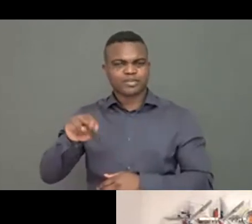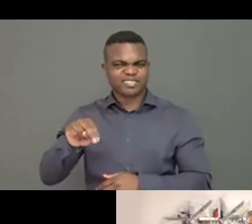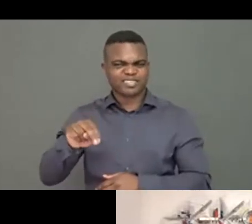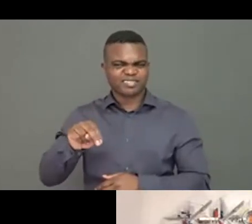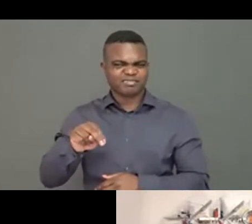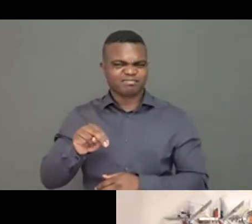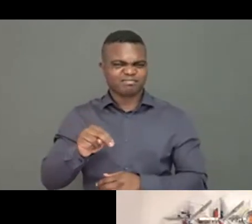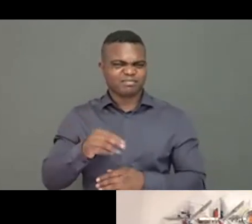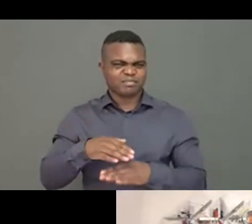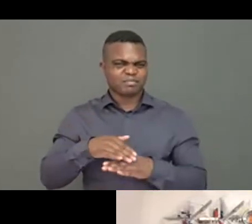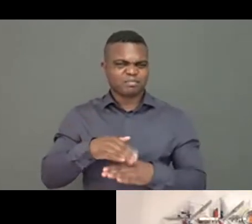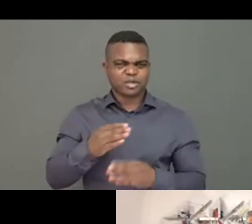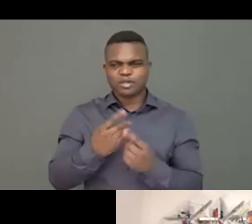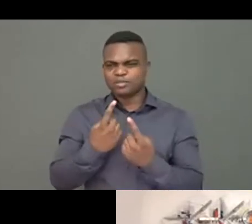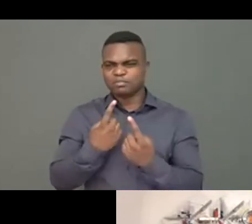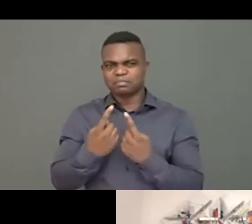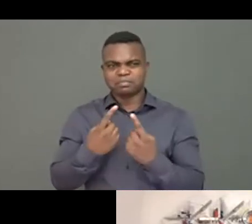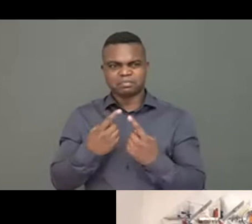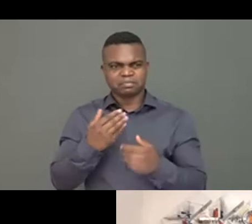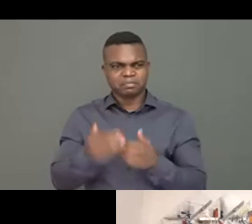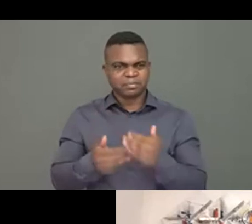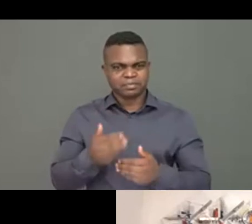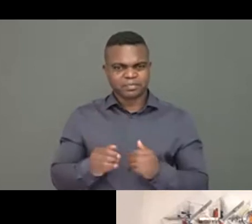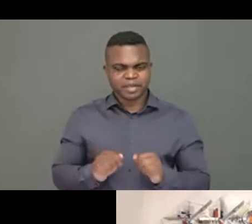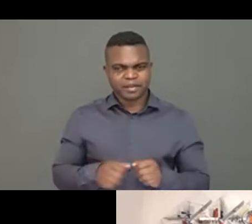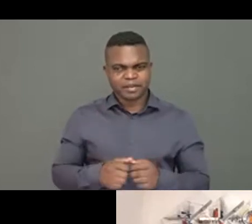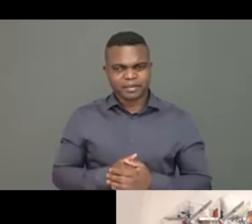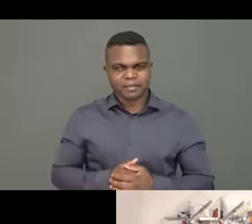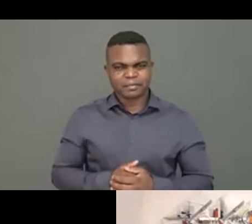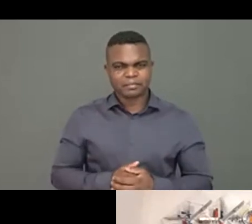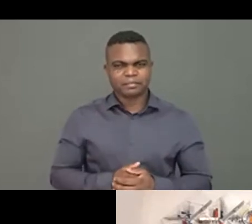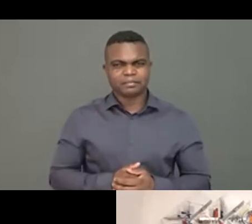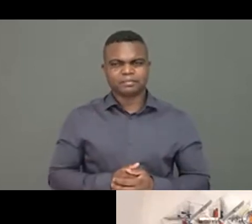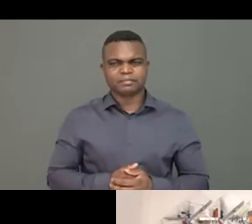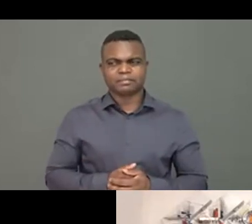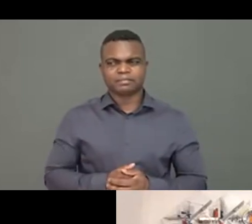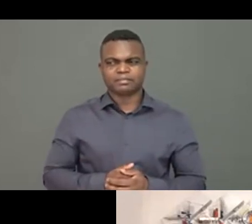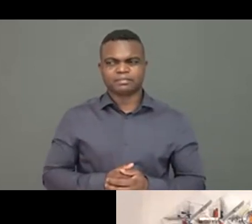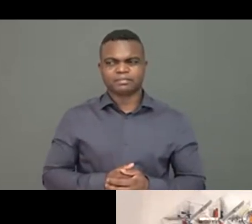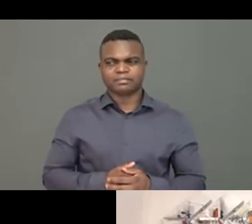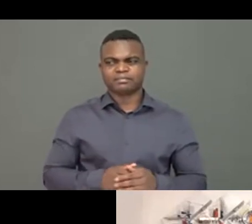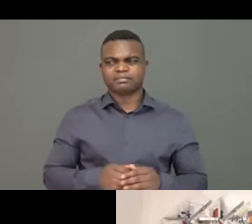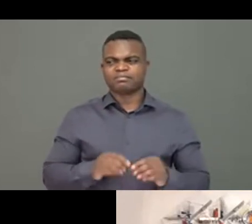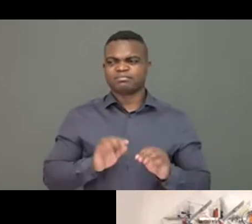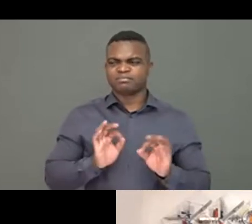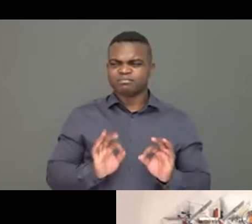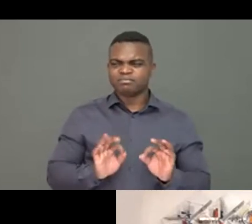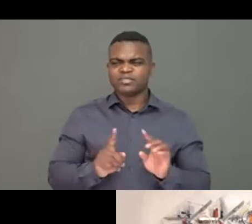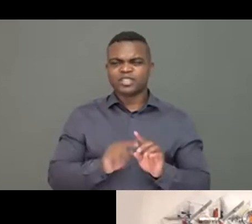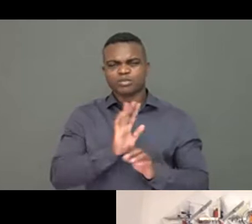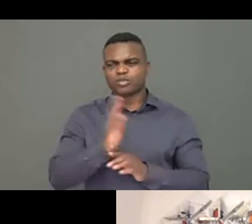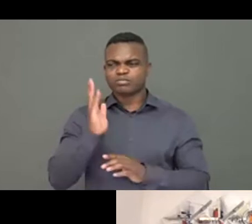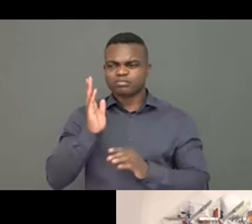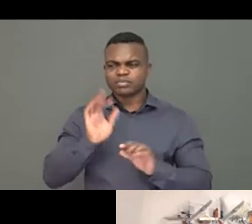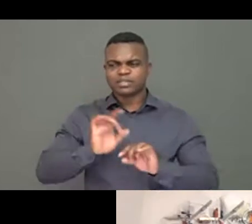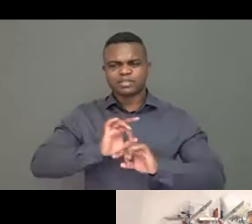very, very clear to people. So you might get a lot of questions after this, I'm afraid, but we'll let we'll get answers from you and